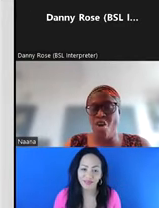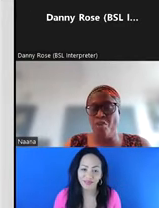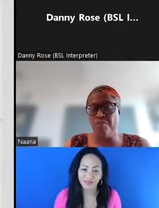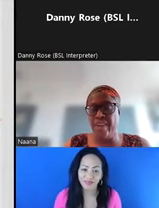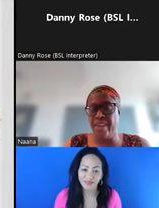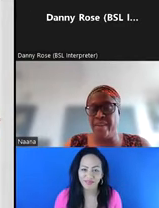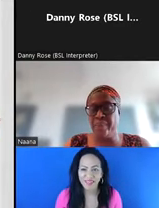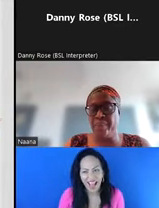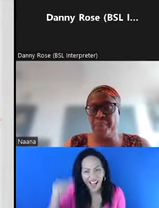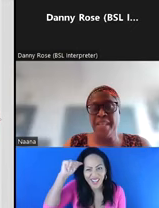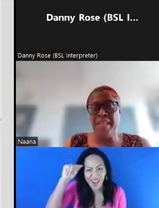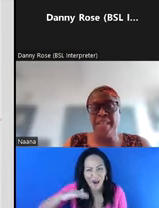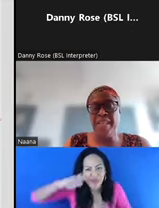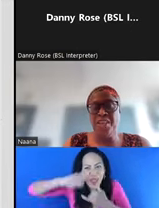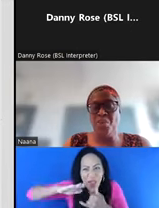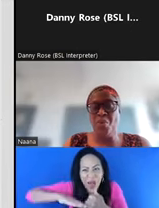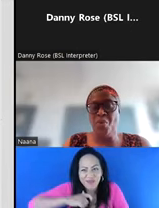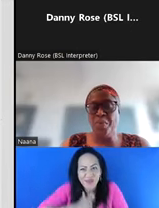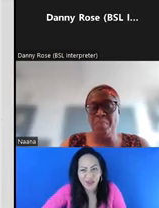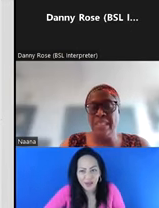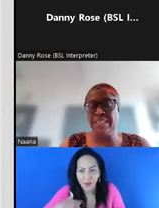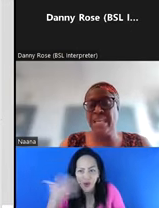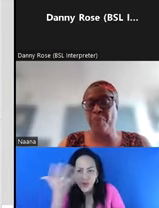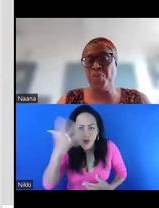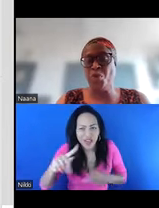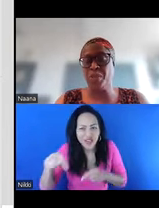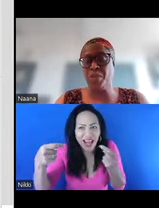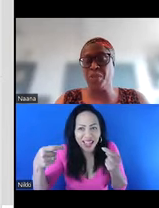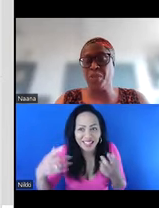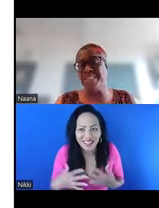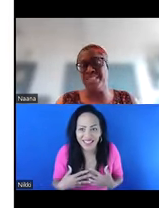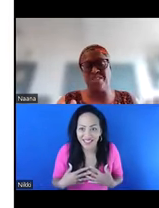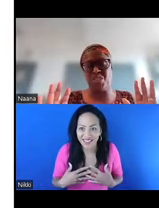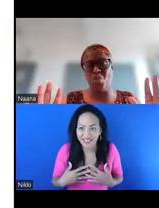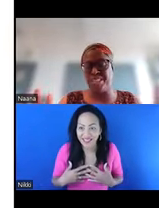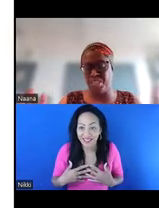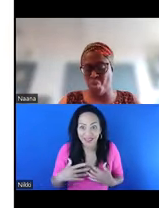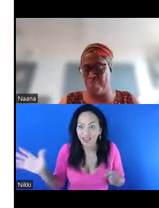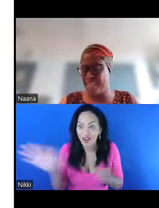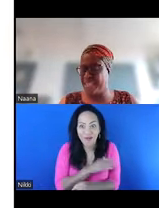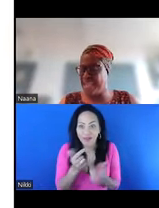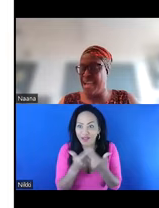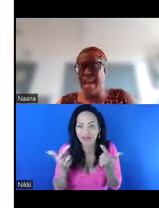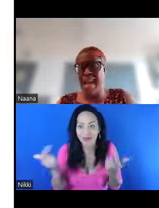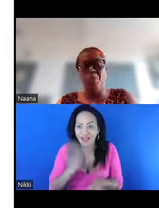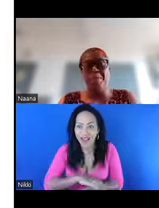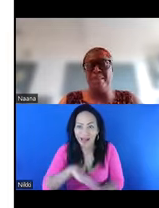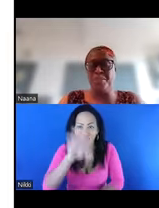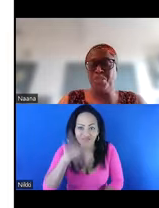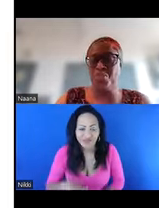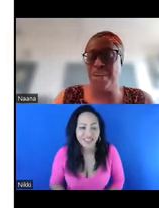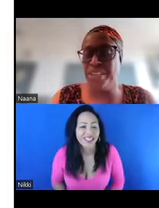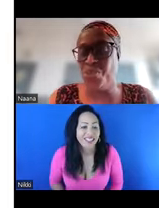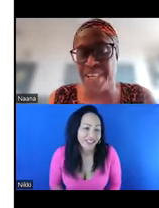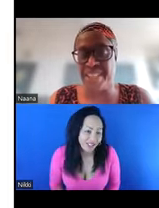of, you know, eating up your time, etc. So I just hope that I will be